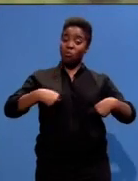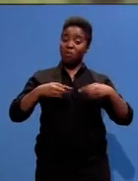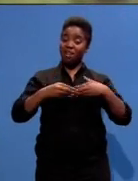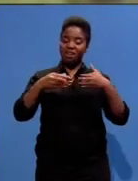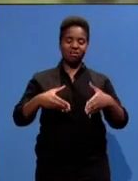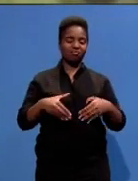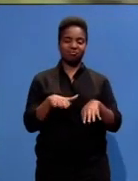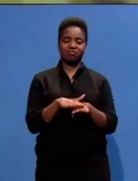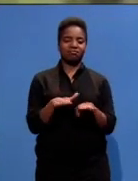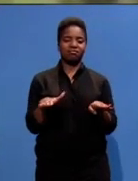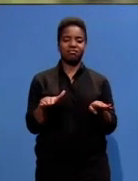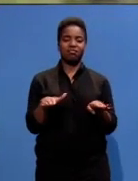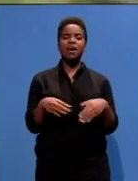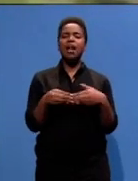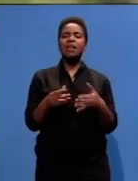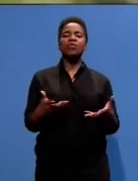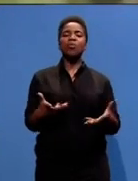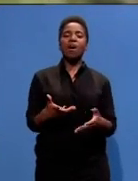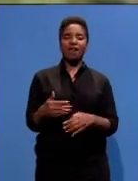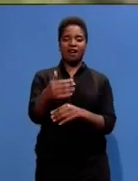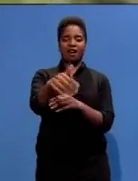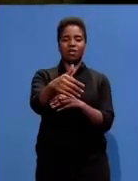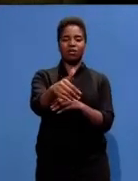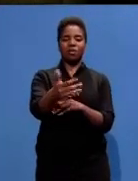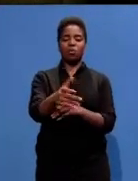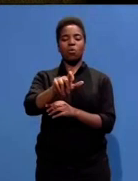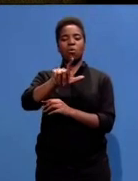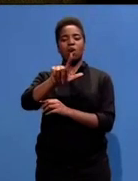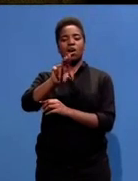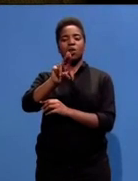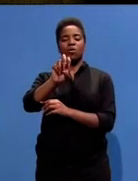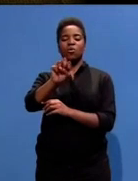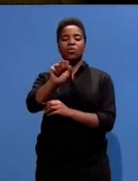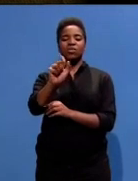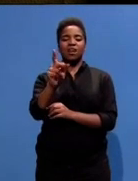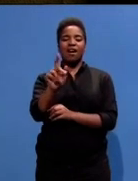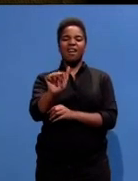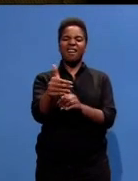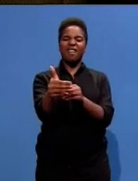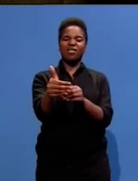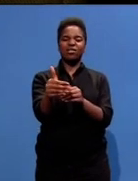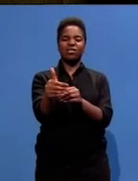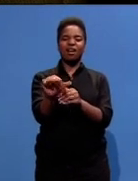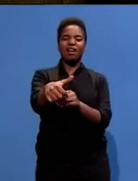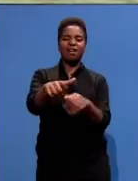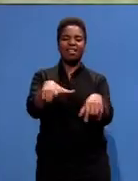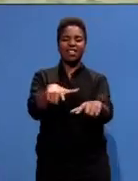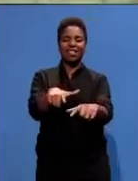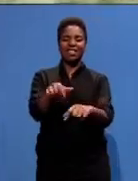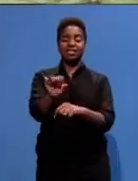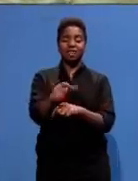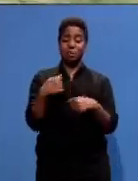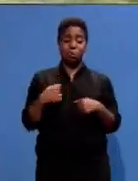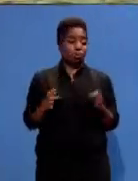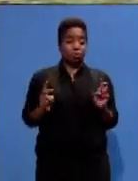Our leaders are outside of Lusaka. We are ordinary prisoners like you people and